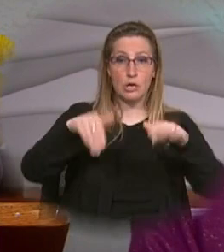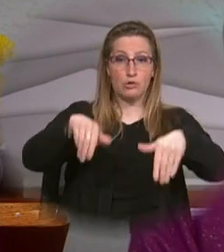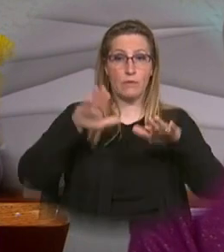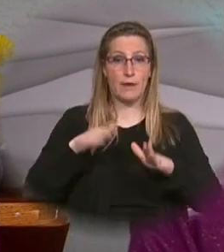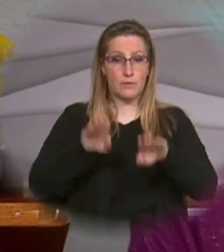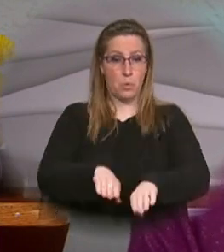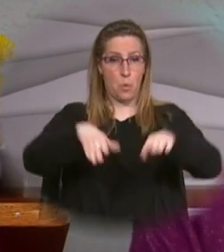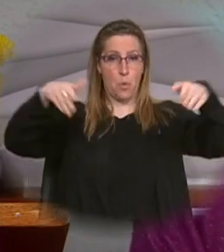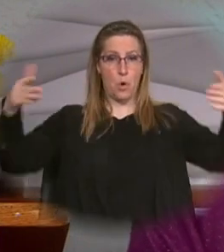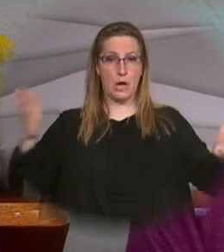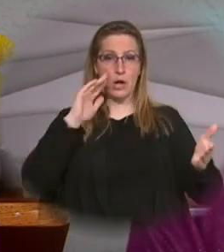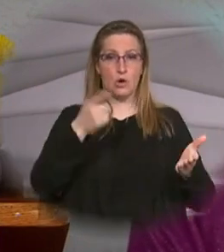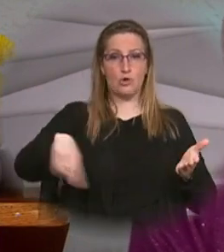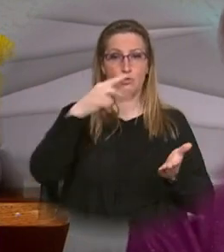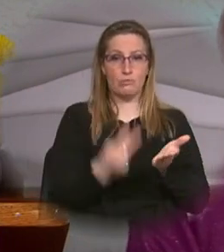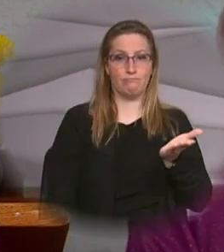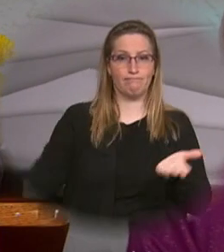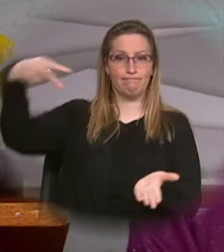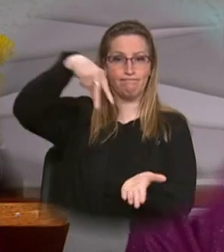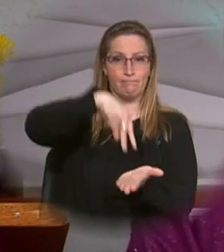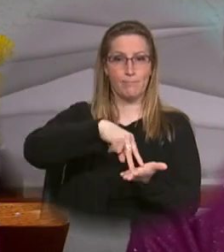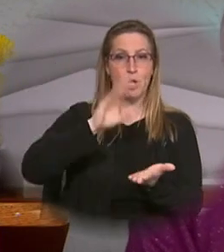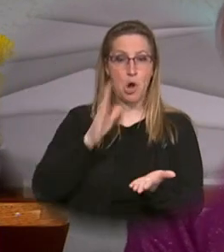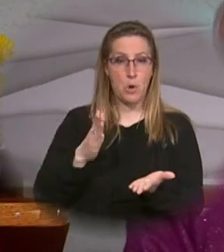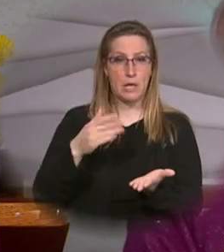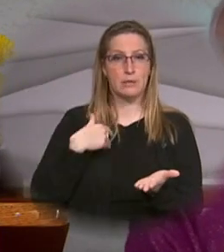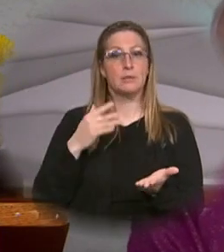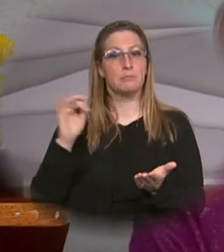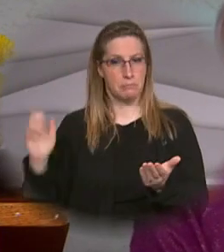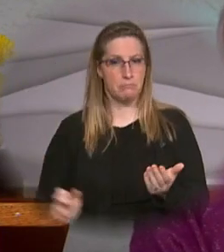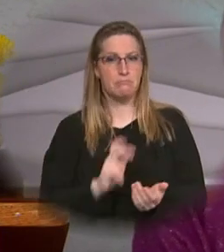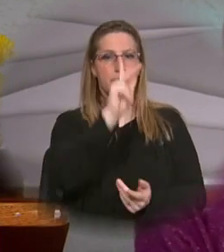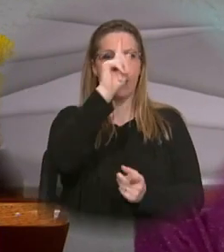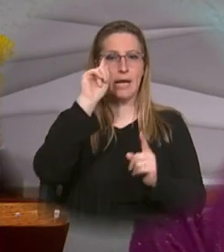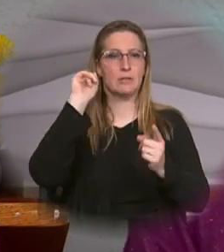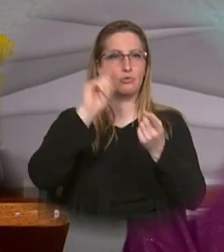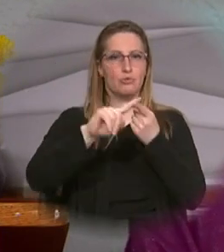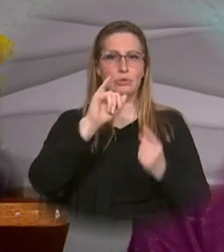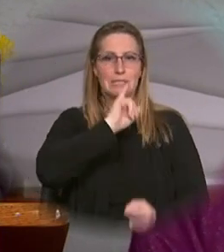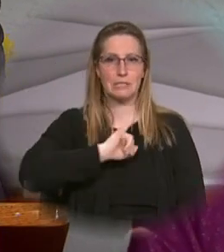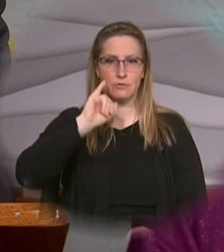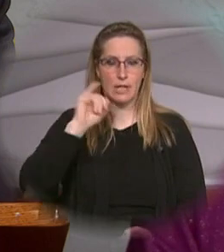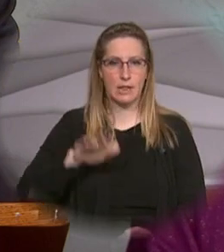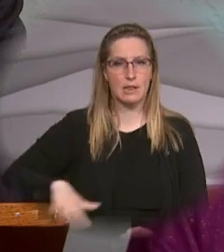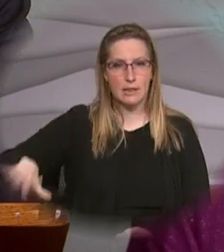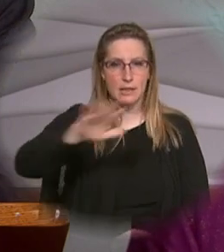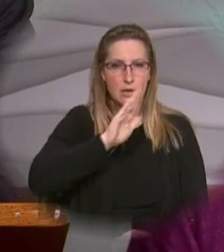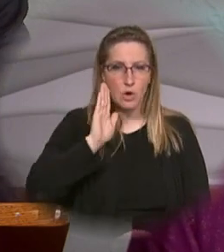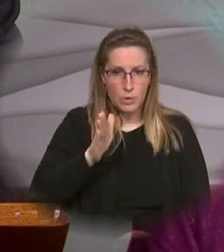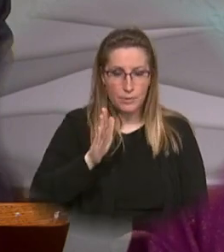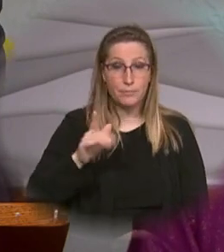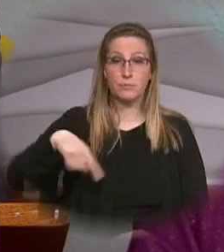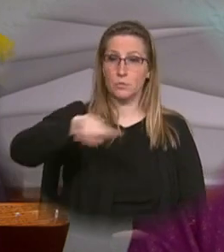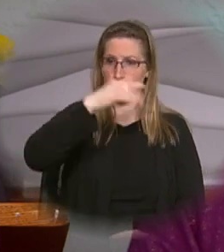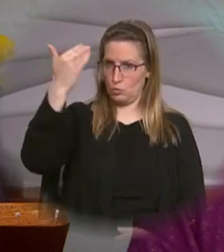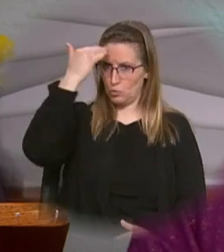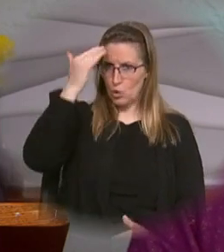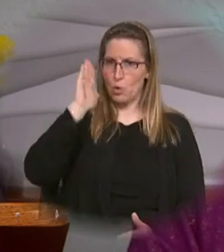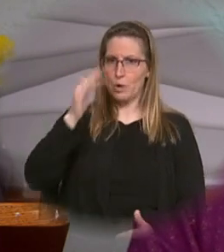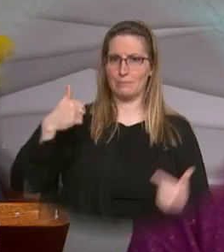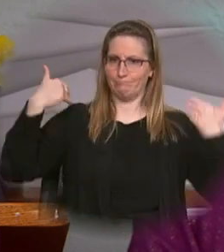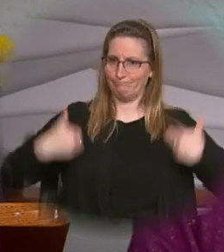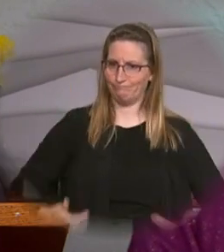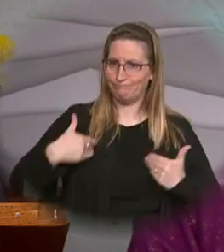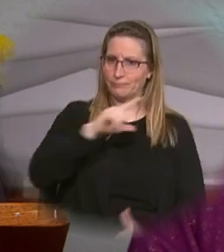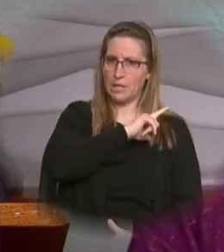and have you rise from them and bring you back to the land of Israel then you shall know that I